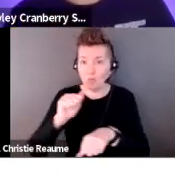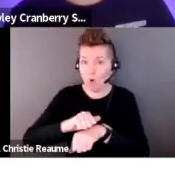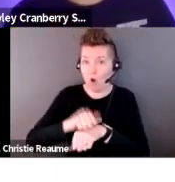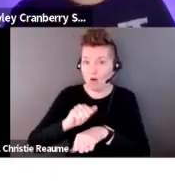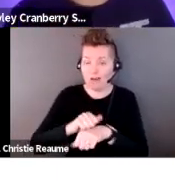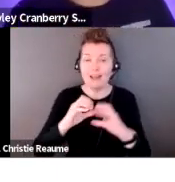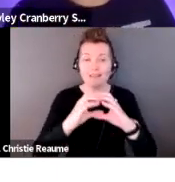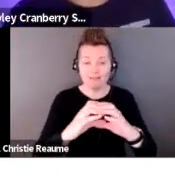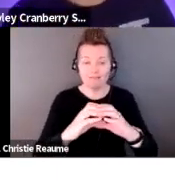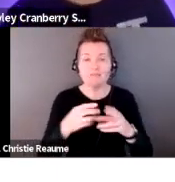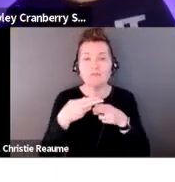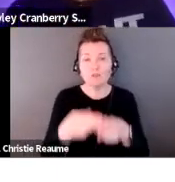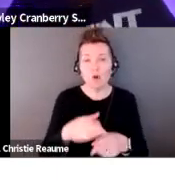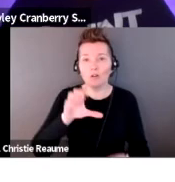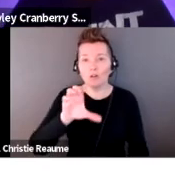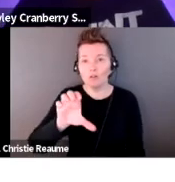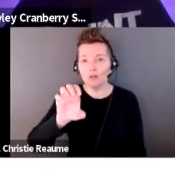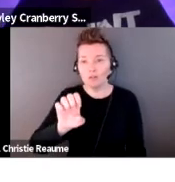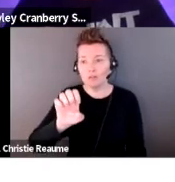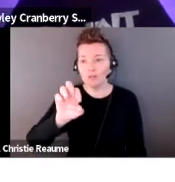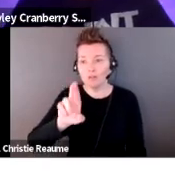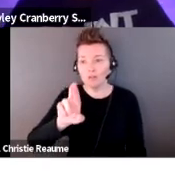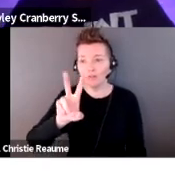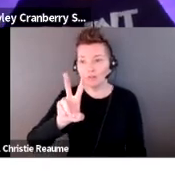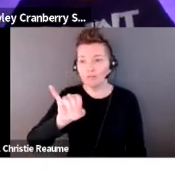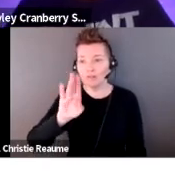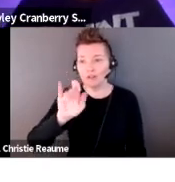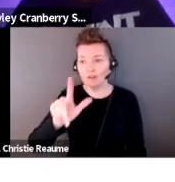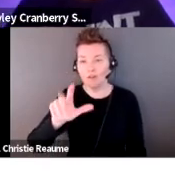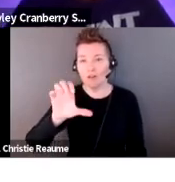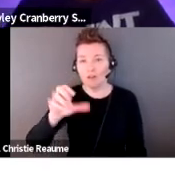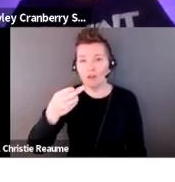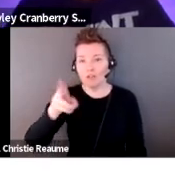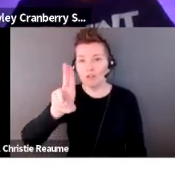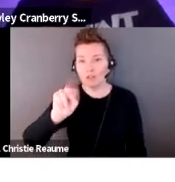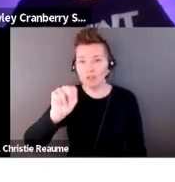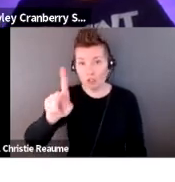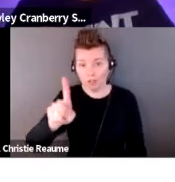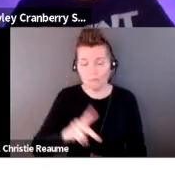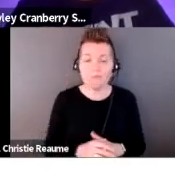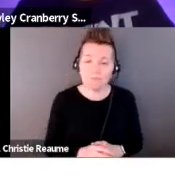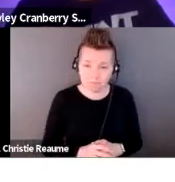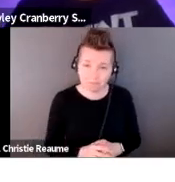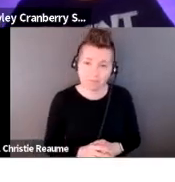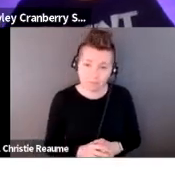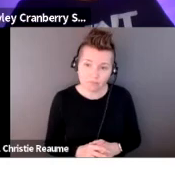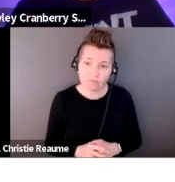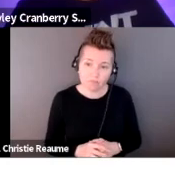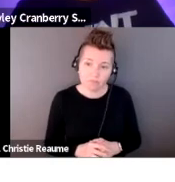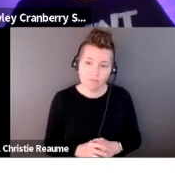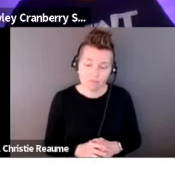chunk. And this idea just came really, really straight from